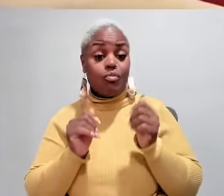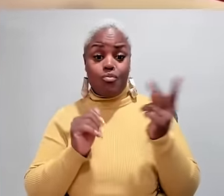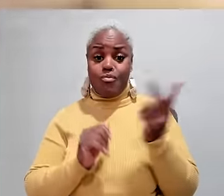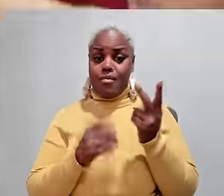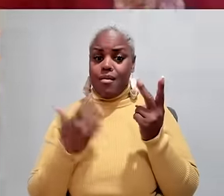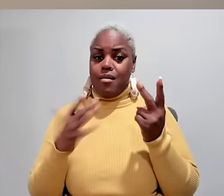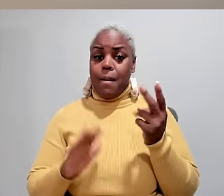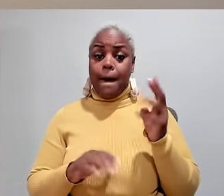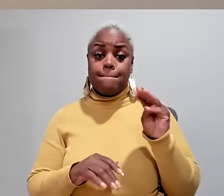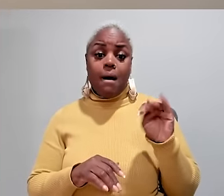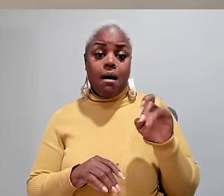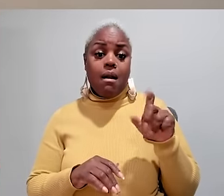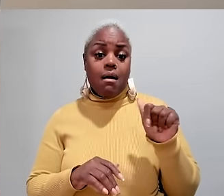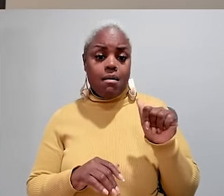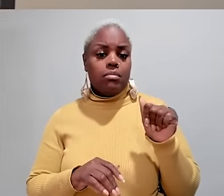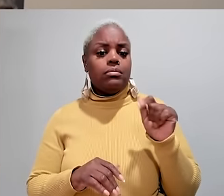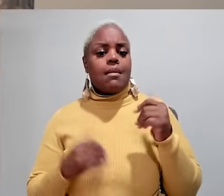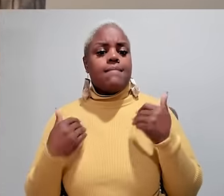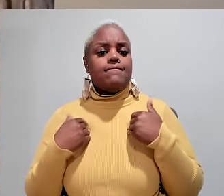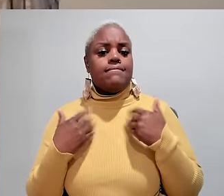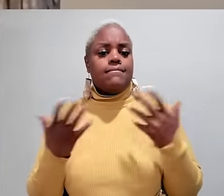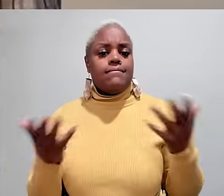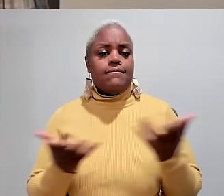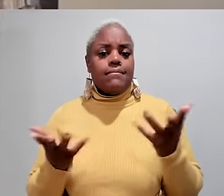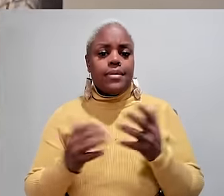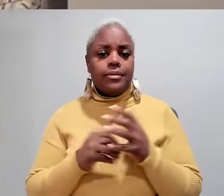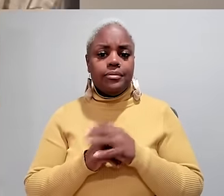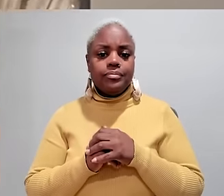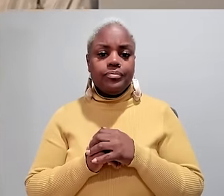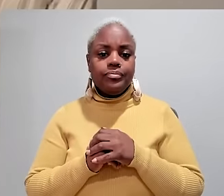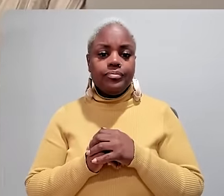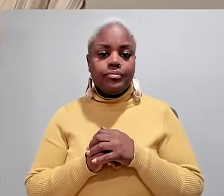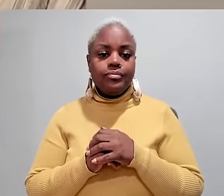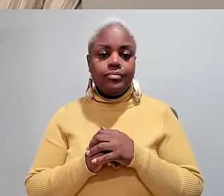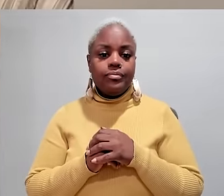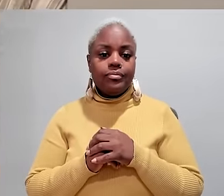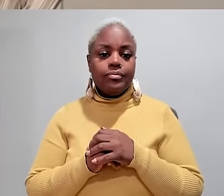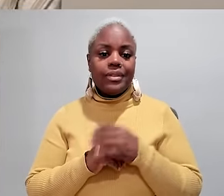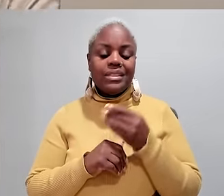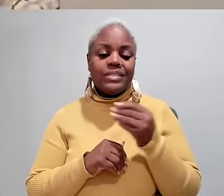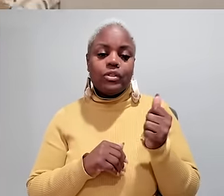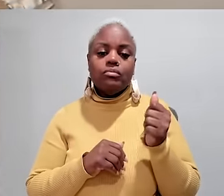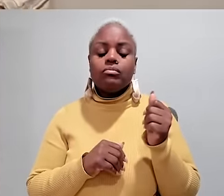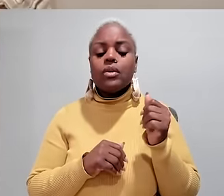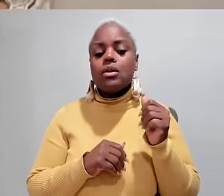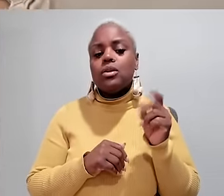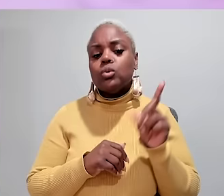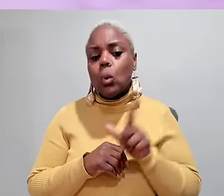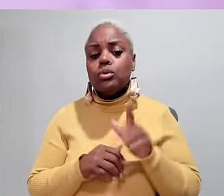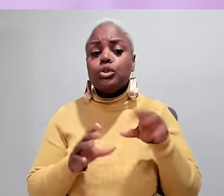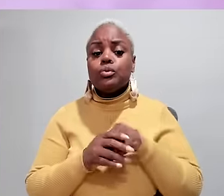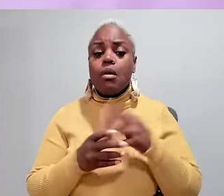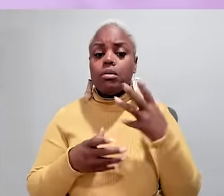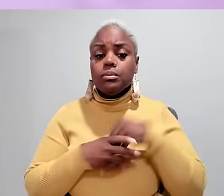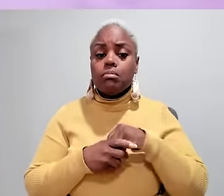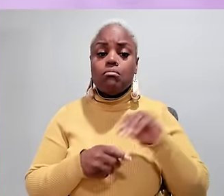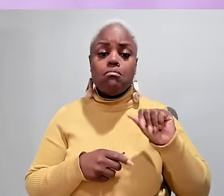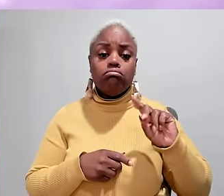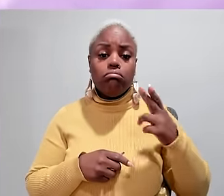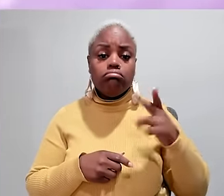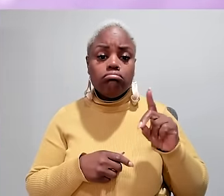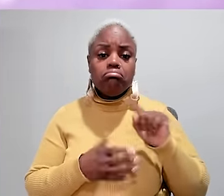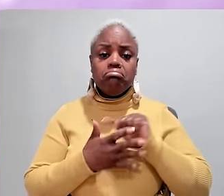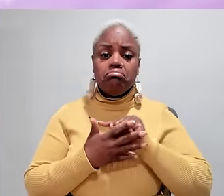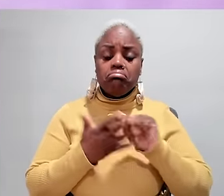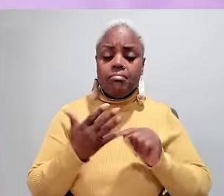time, however, it's just the two of them. Milena has several diagnoses, including autism and ADHD,